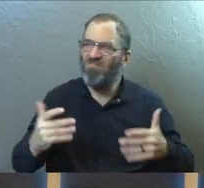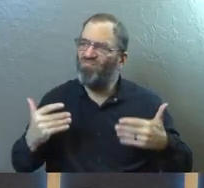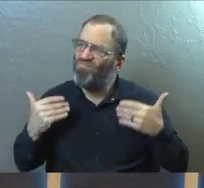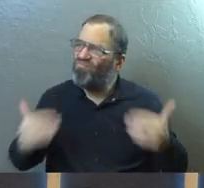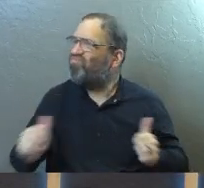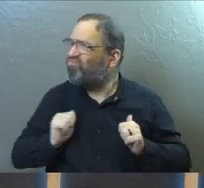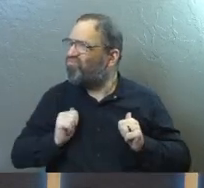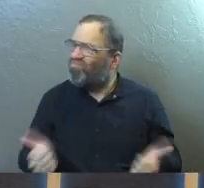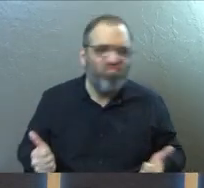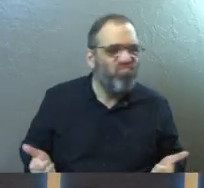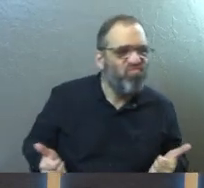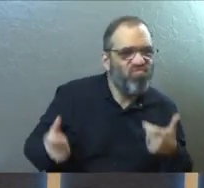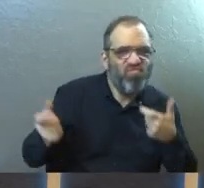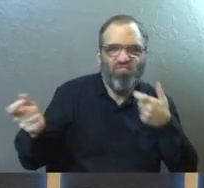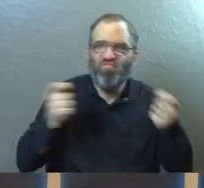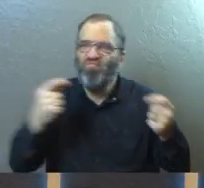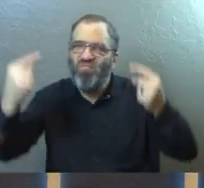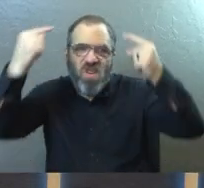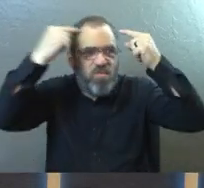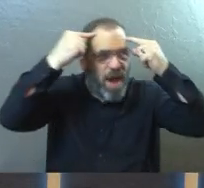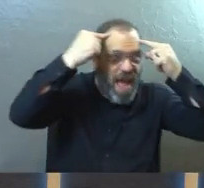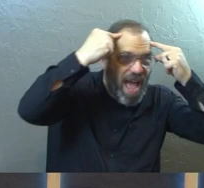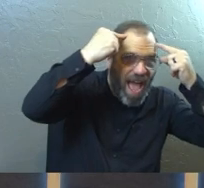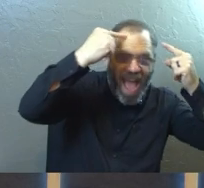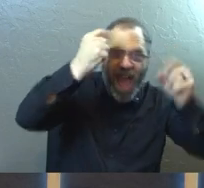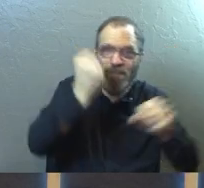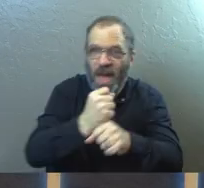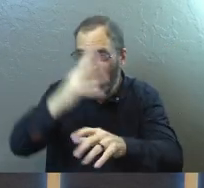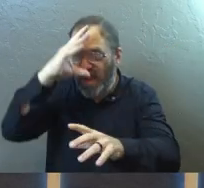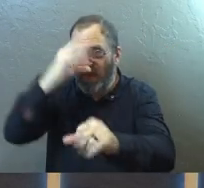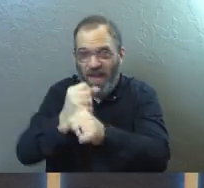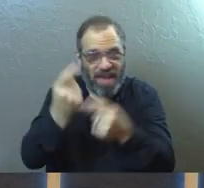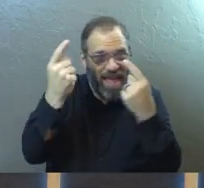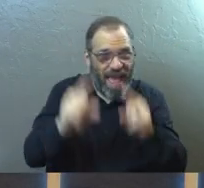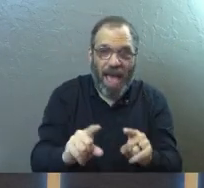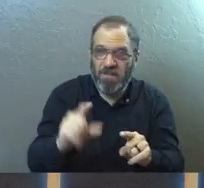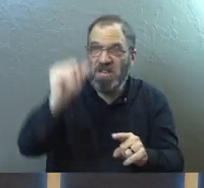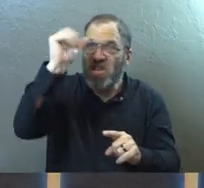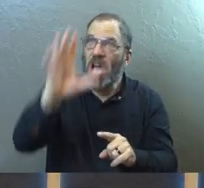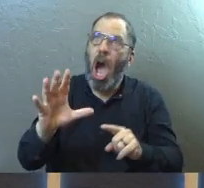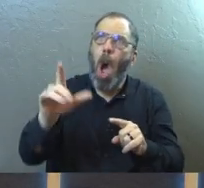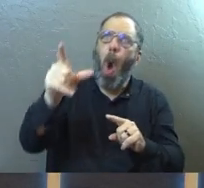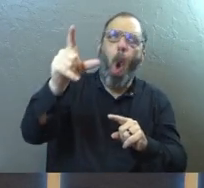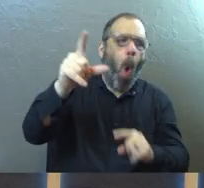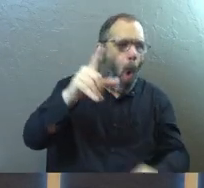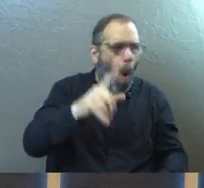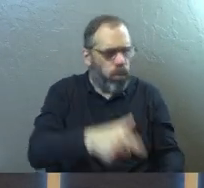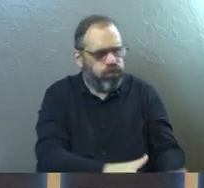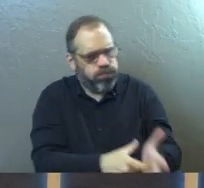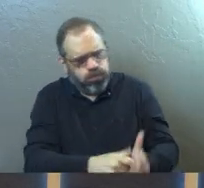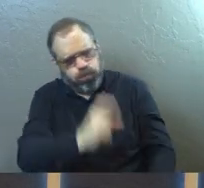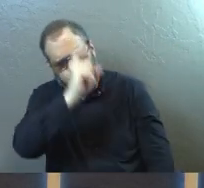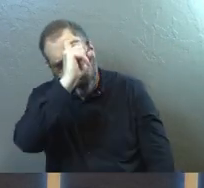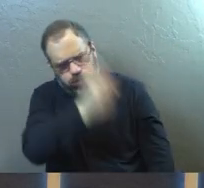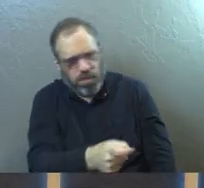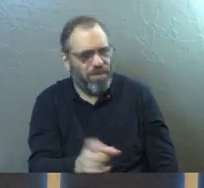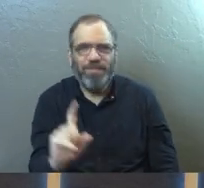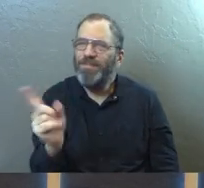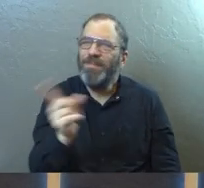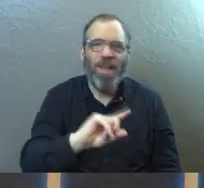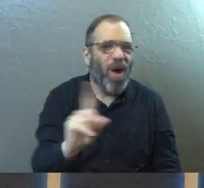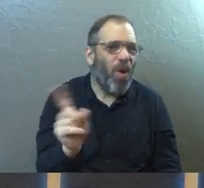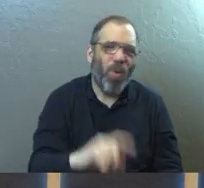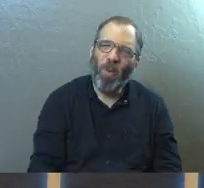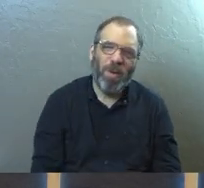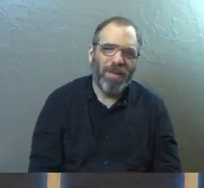thing and kind of controlling your brain power and making faith happen, that God is somehow obligated to give you a miracle. That's